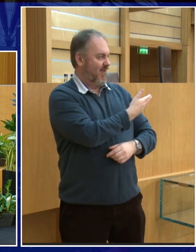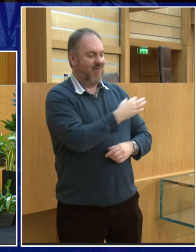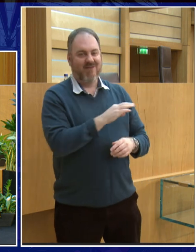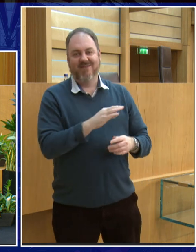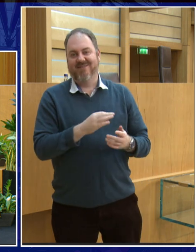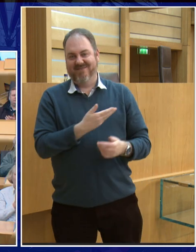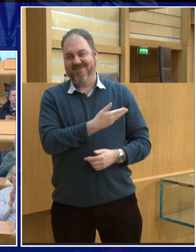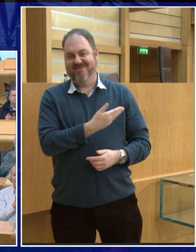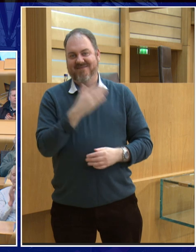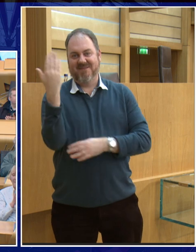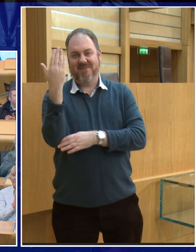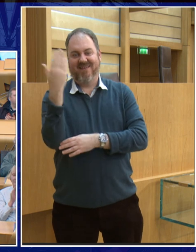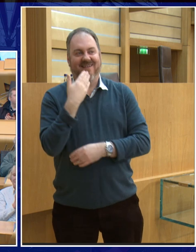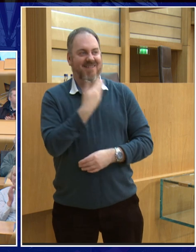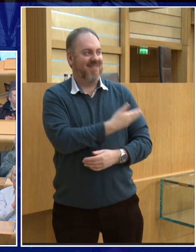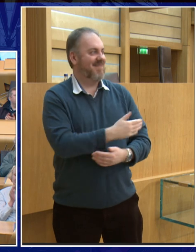that was really excellent.